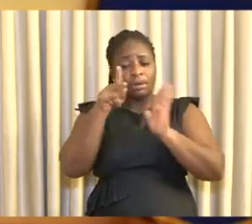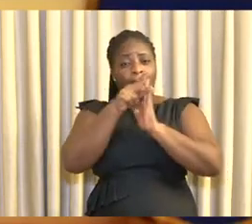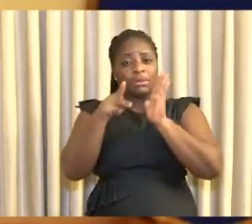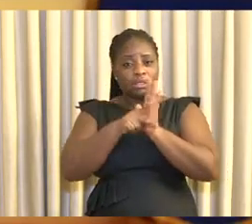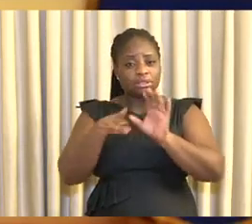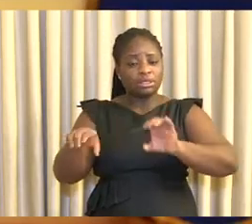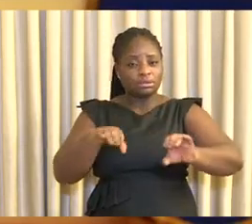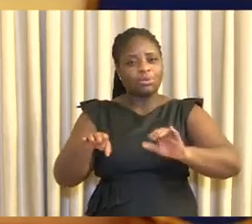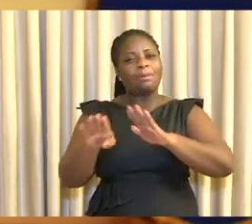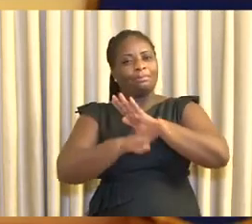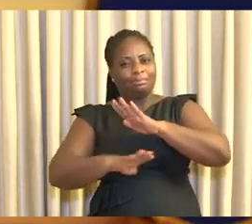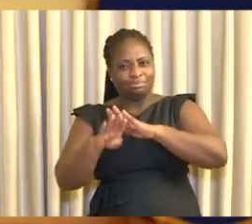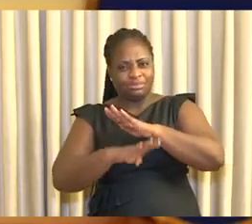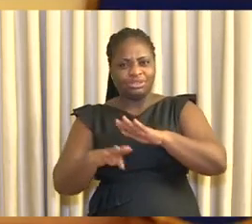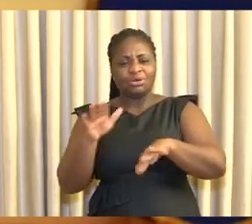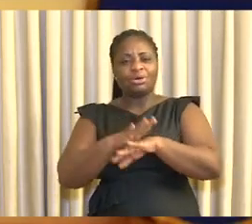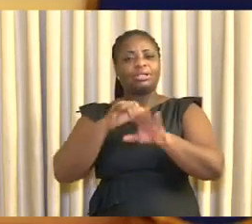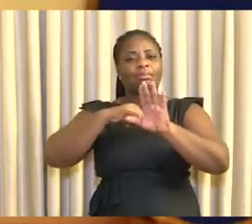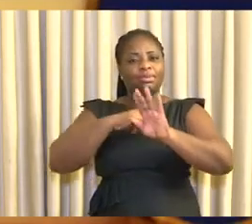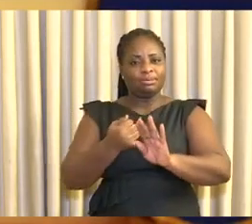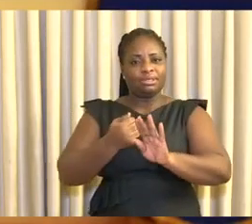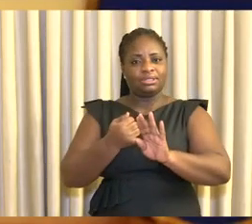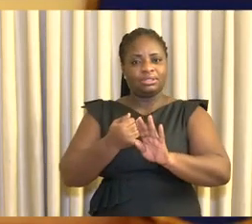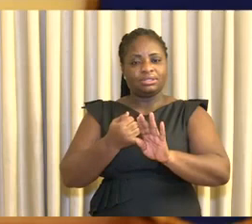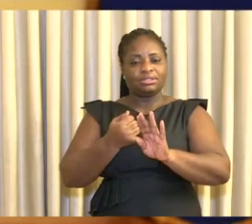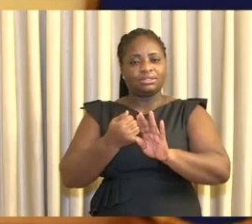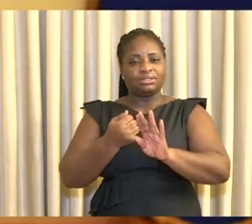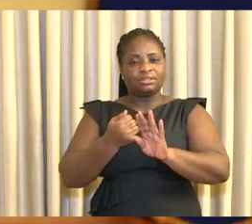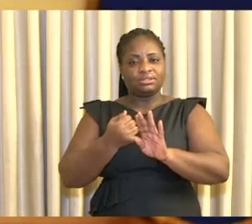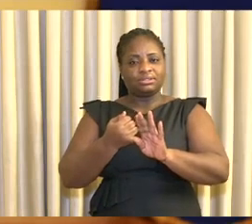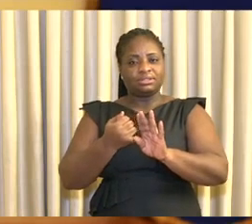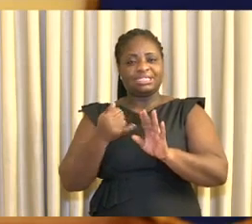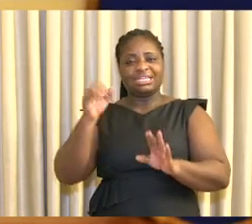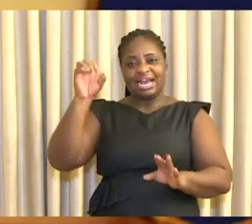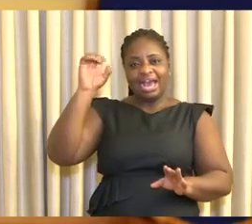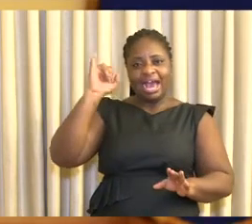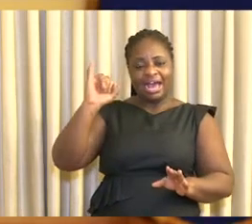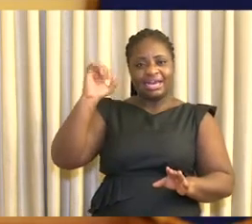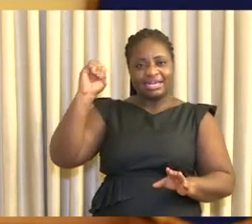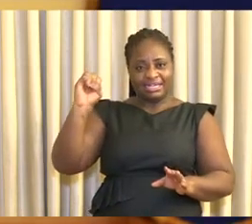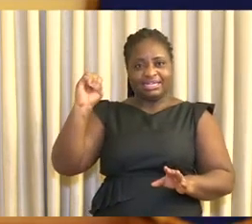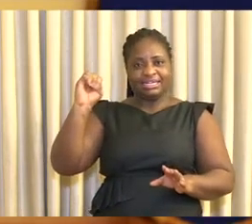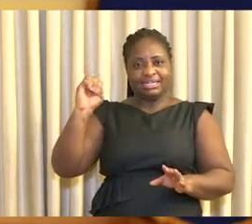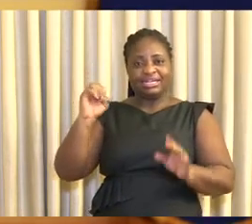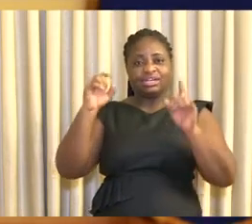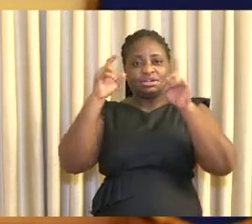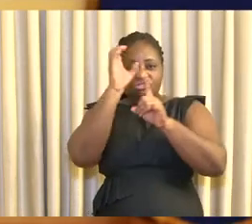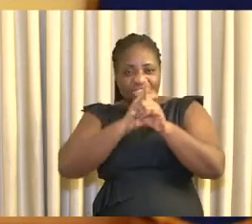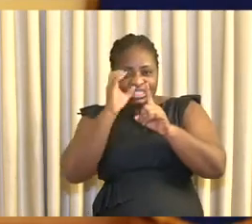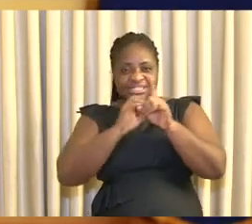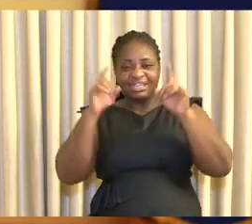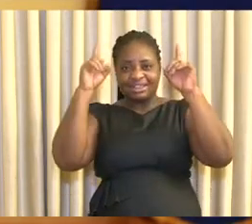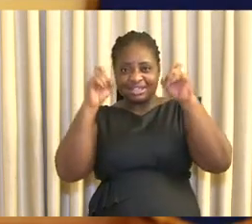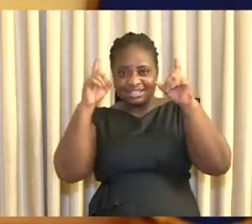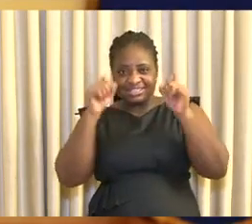be based on the implementation of the three T's, i.e., tracing, testing and